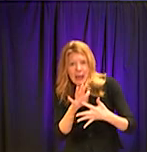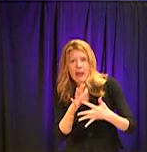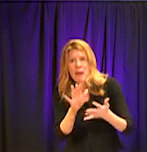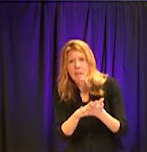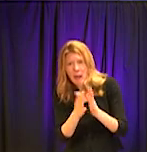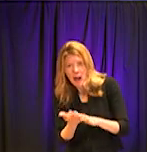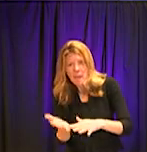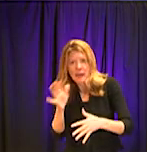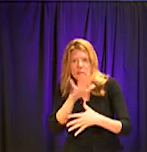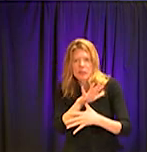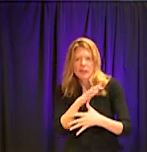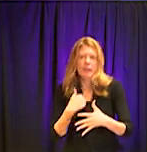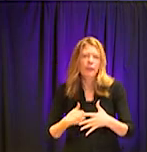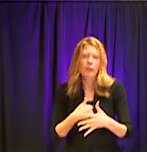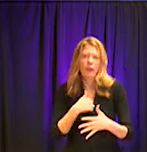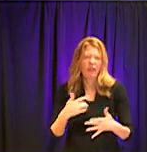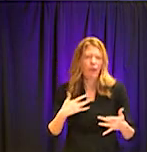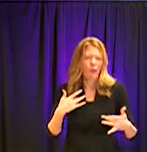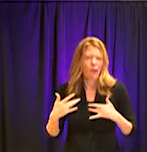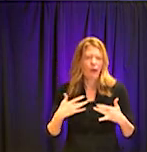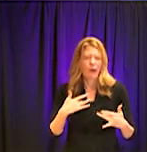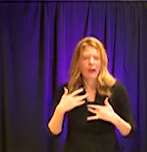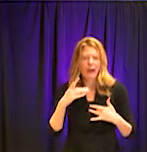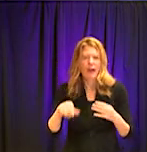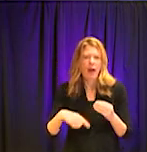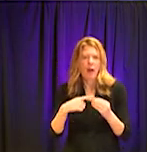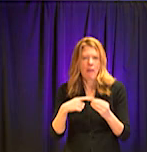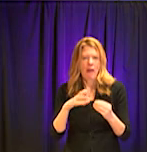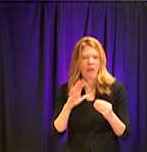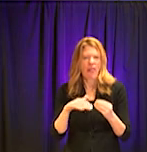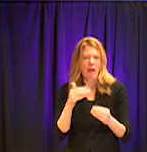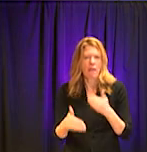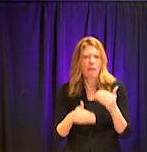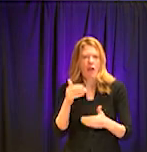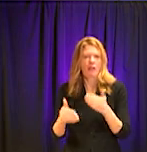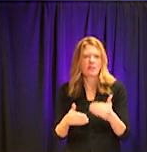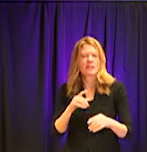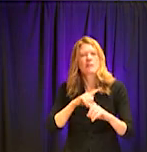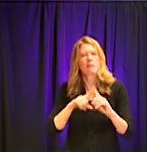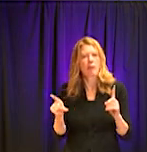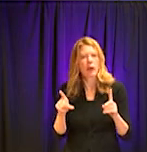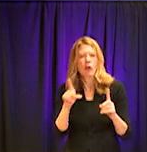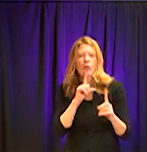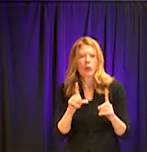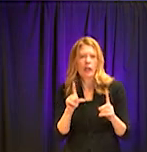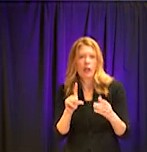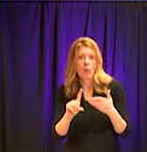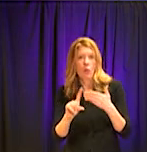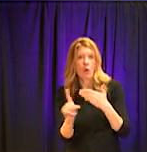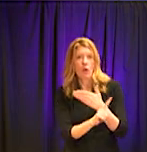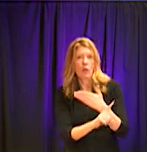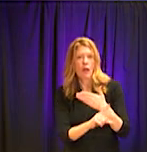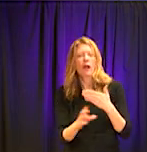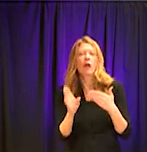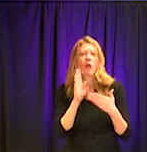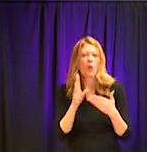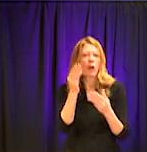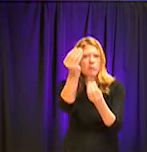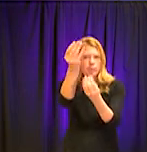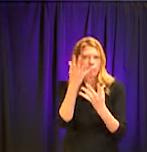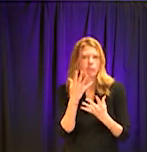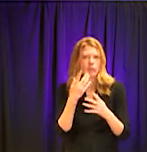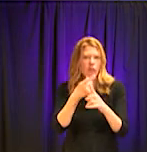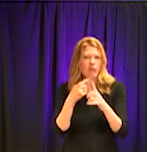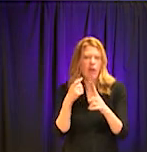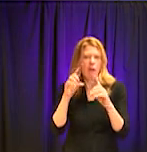we'll know a little bit more in a week, uh, what some of that guidance that will be coming down from Georgia DOE, uh,